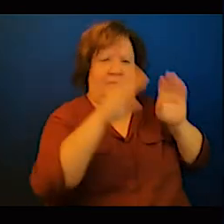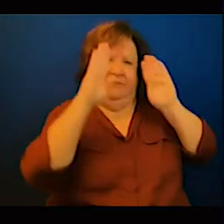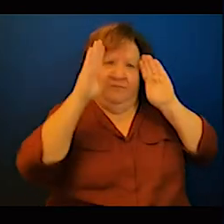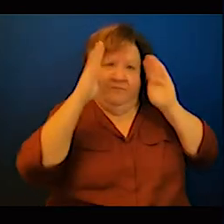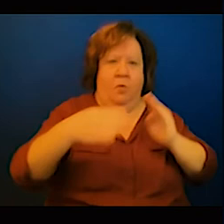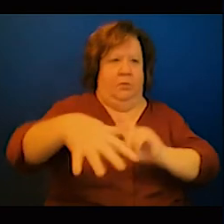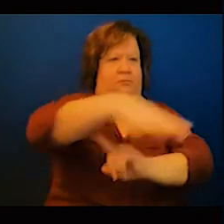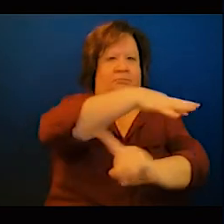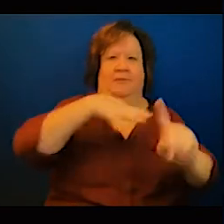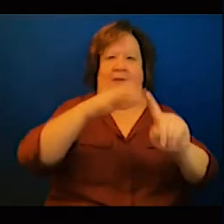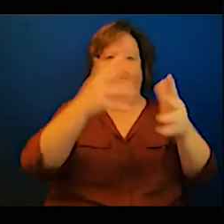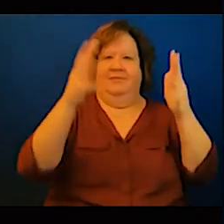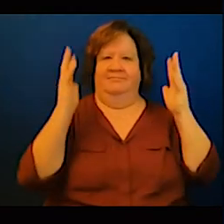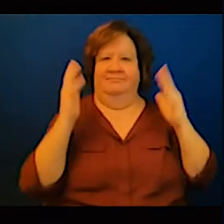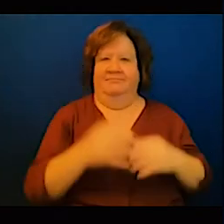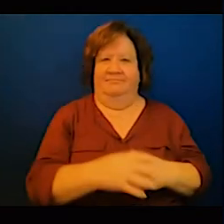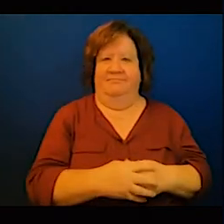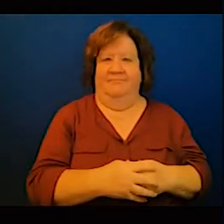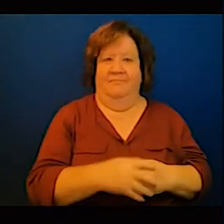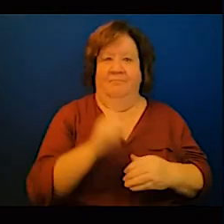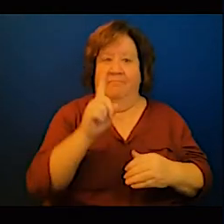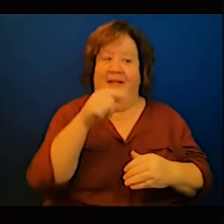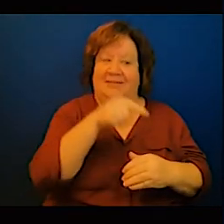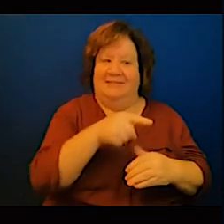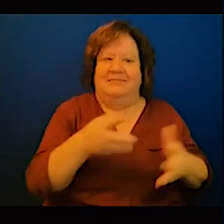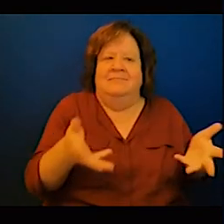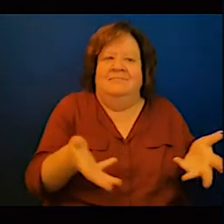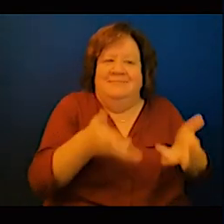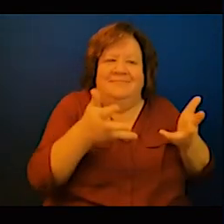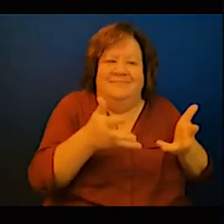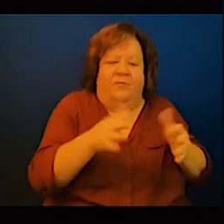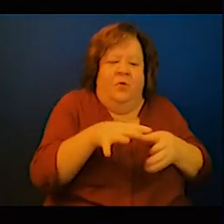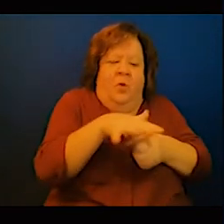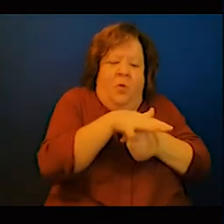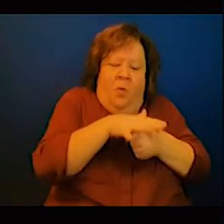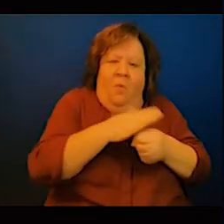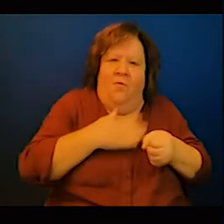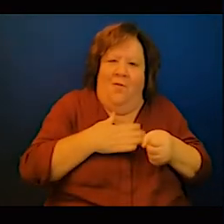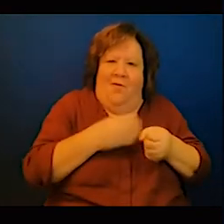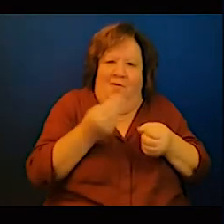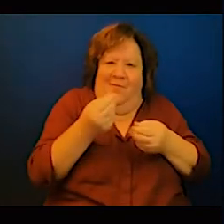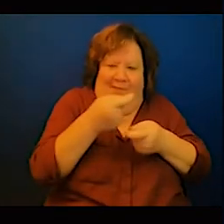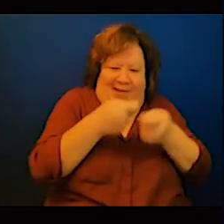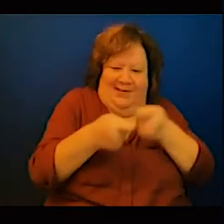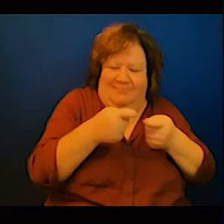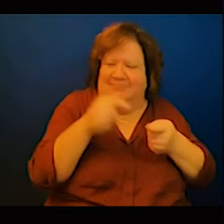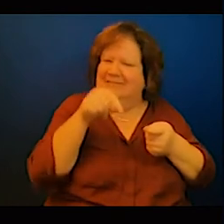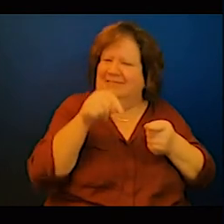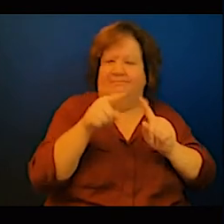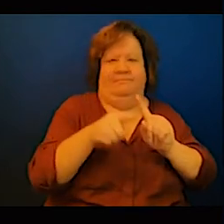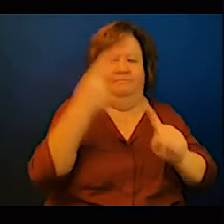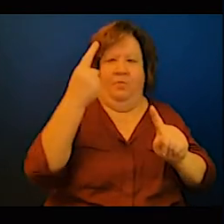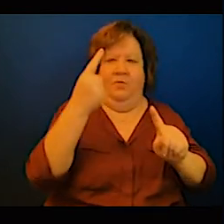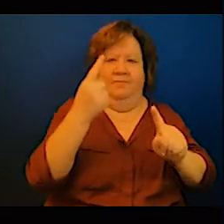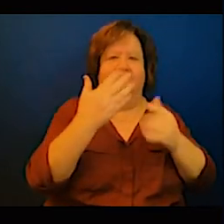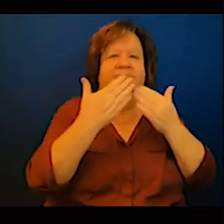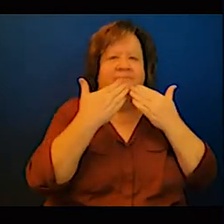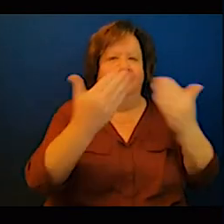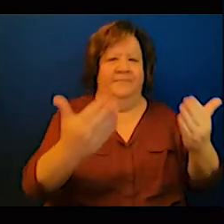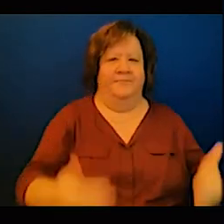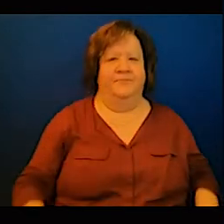thank you so much Moussa Charlemagne before I okay thank you very much